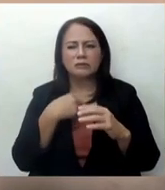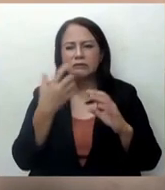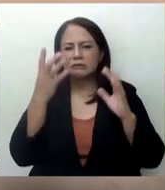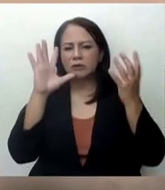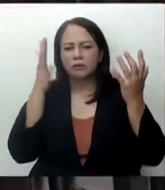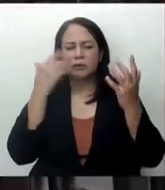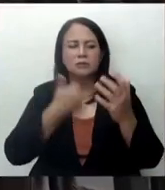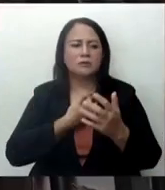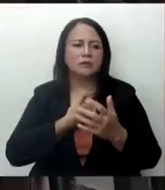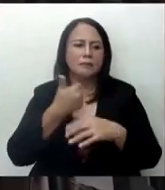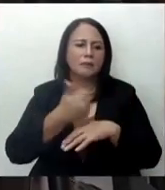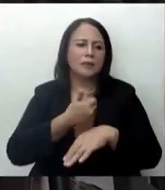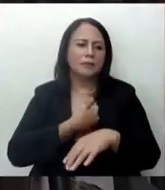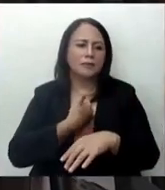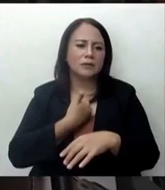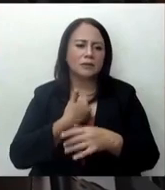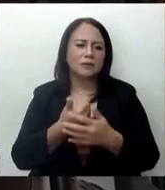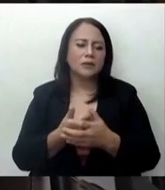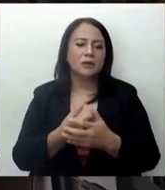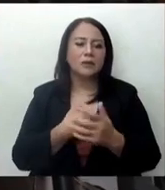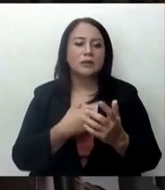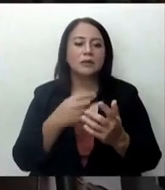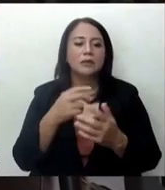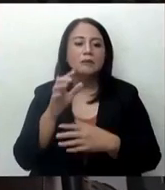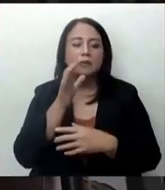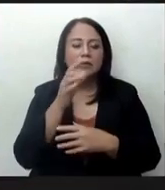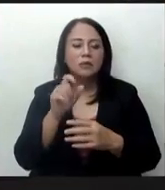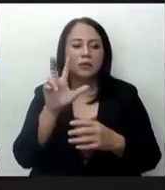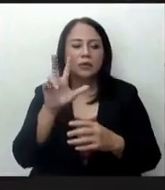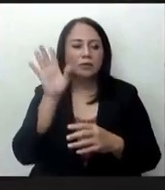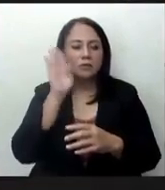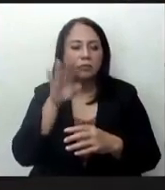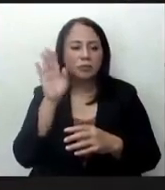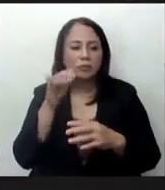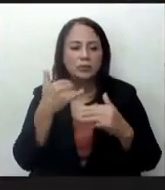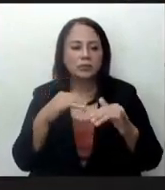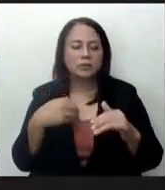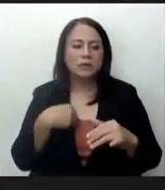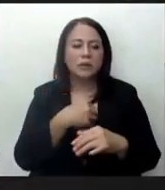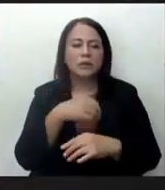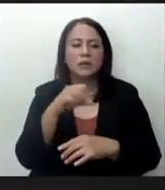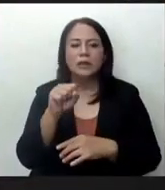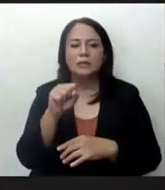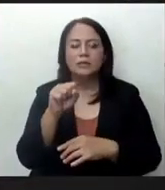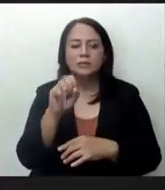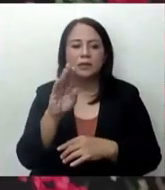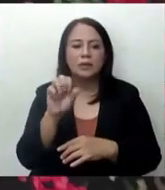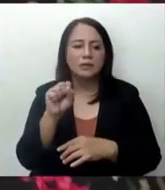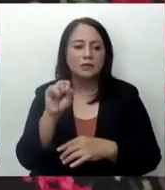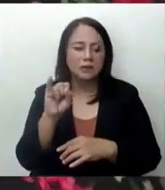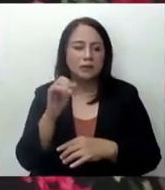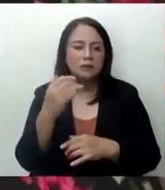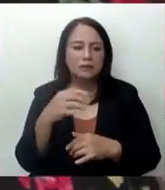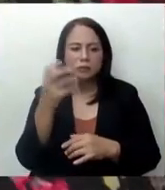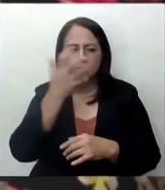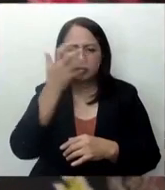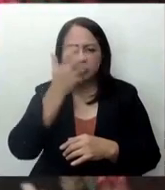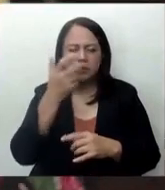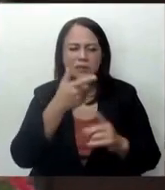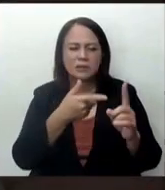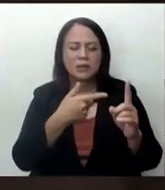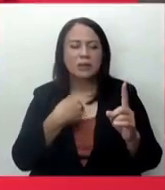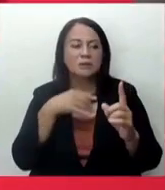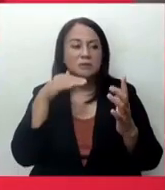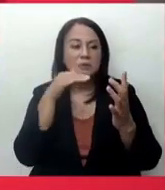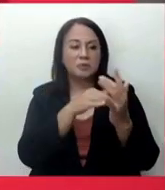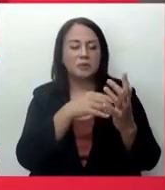ko po yung sarili ko. Her mother, Ninita, and three siblings who are still members of SBSI were furious that Lovely testified against